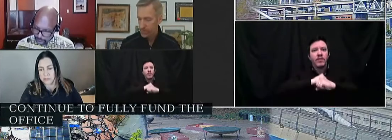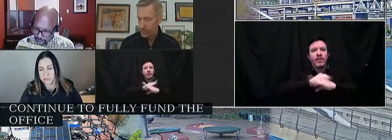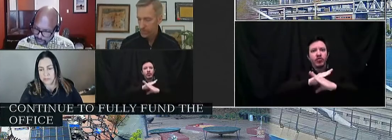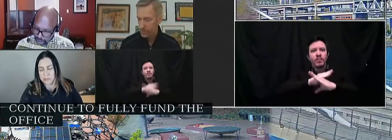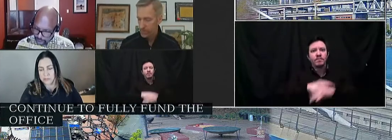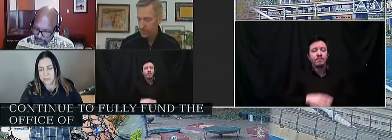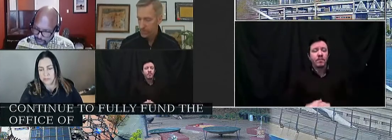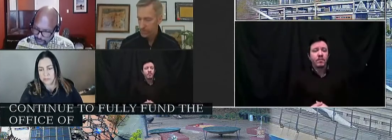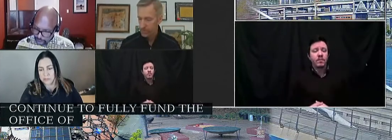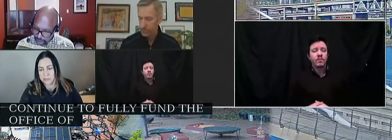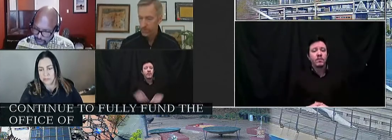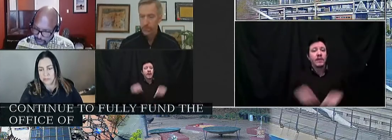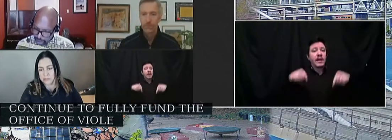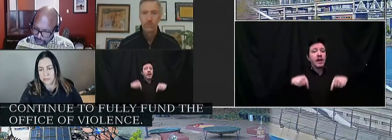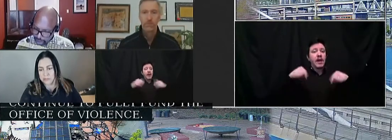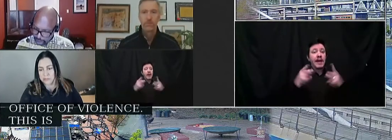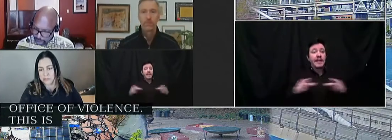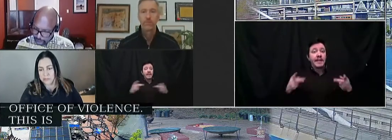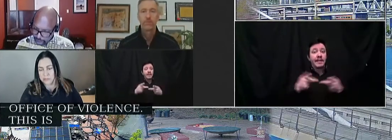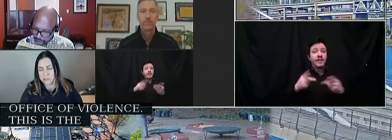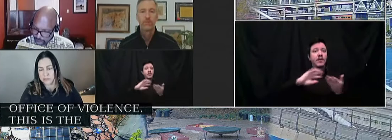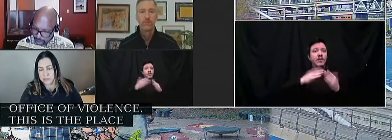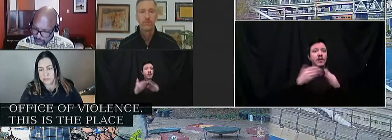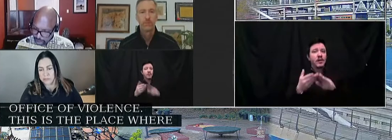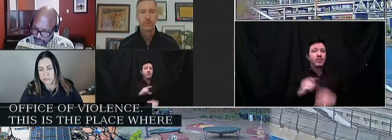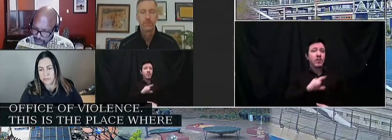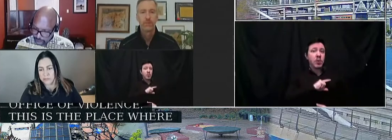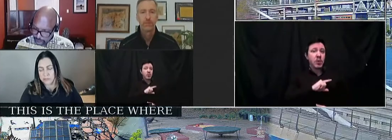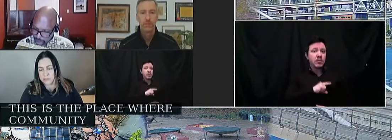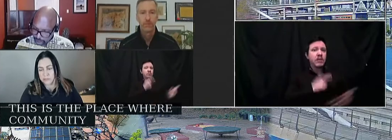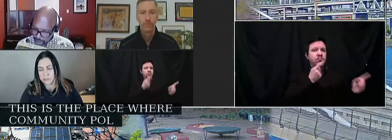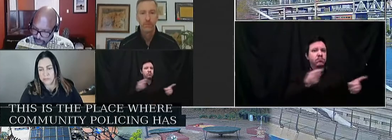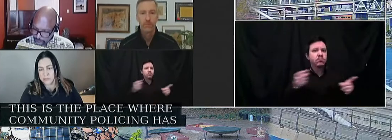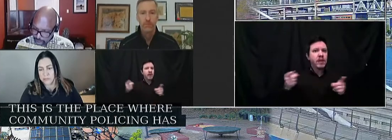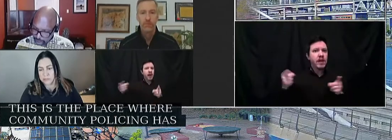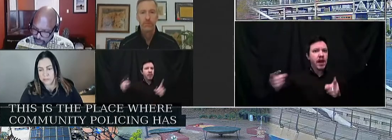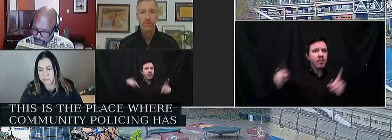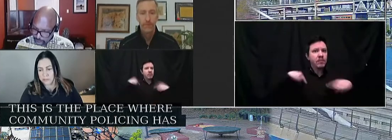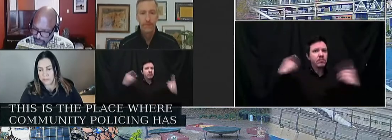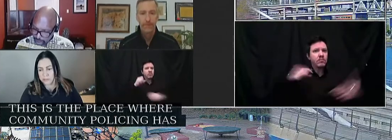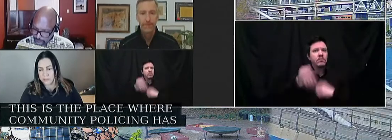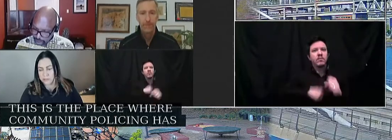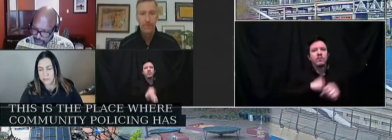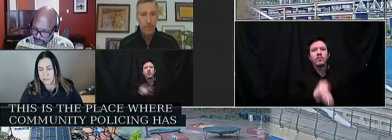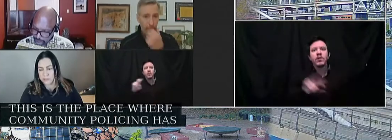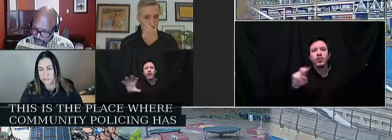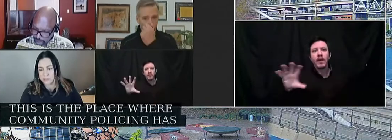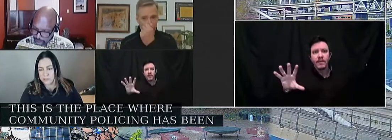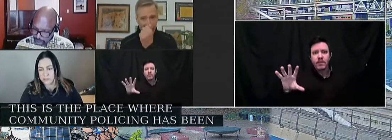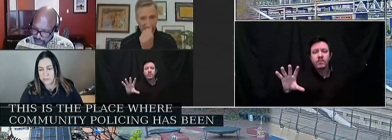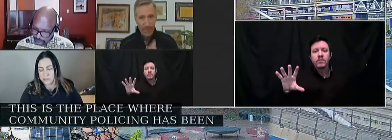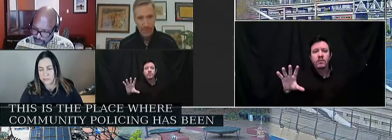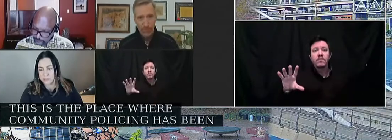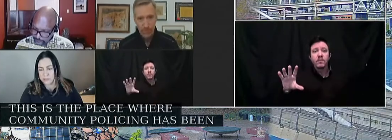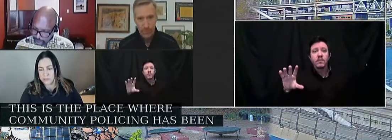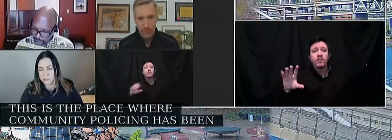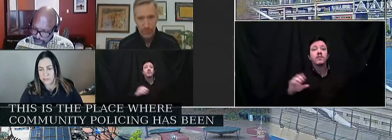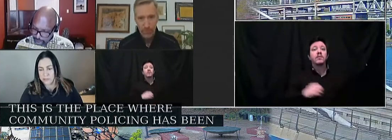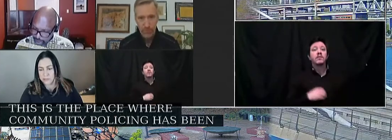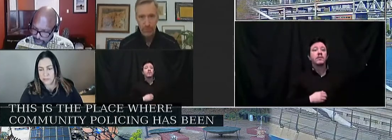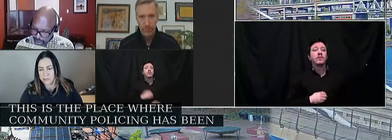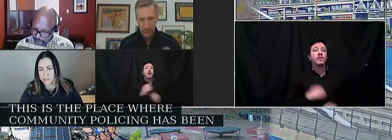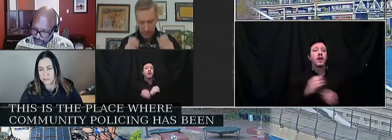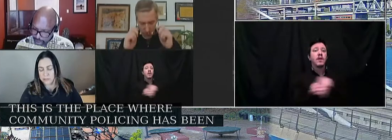This is the place where community policing has been happening since 2005. The Office of Violence